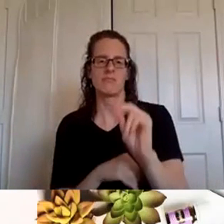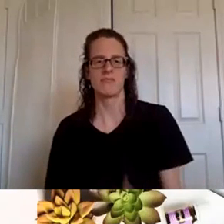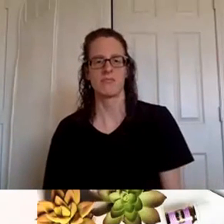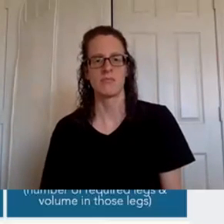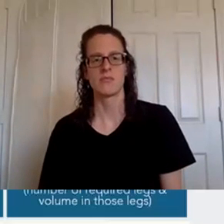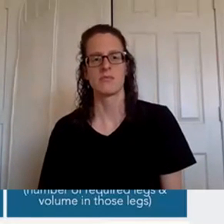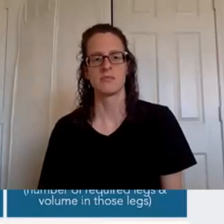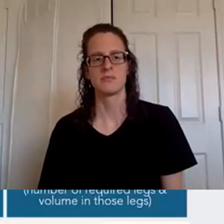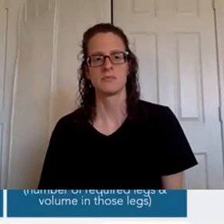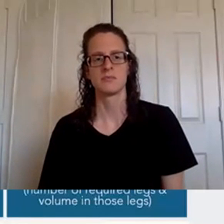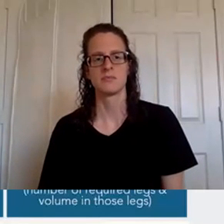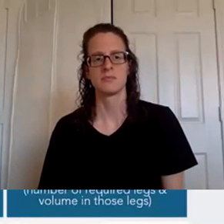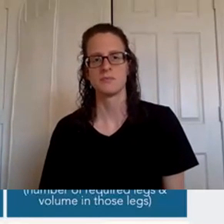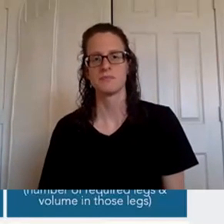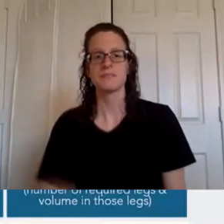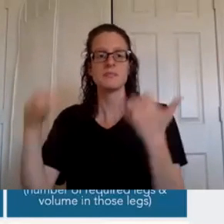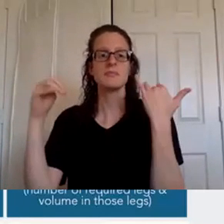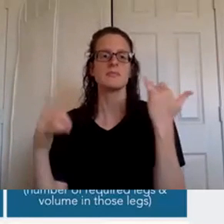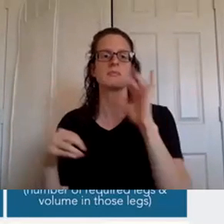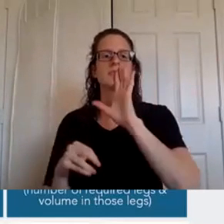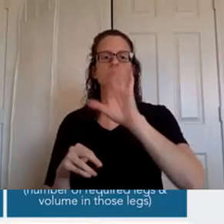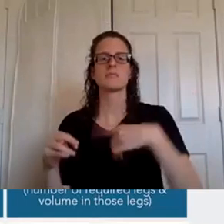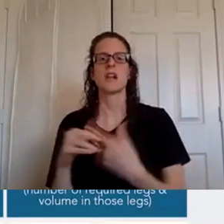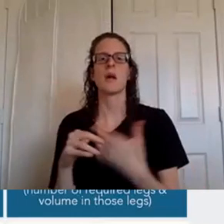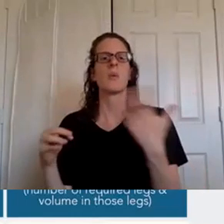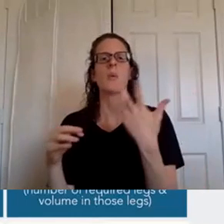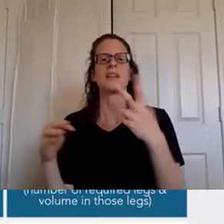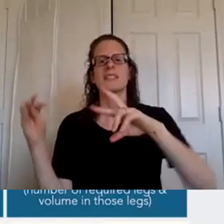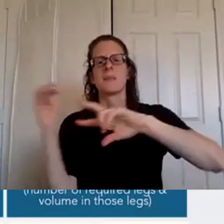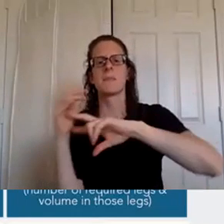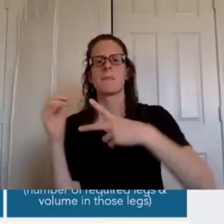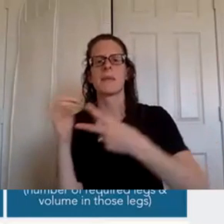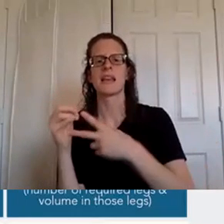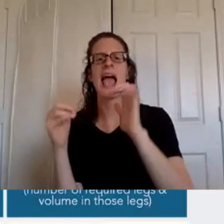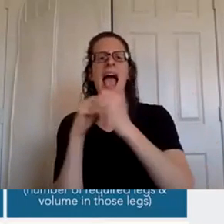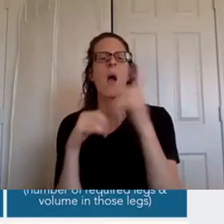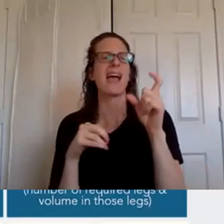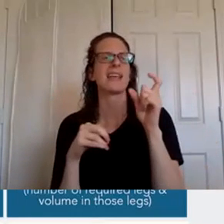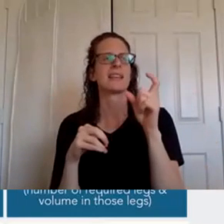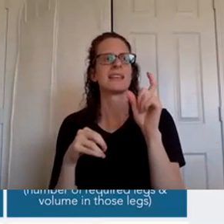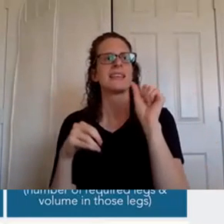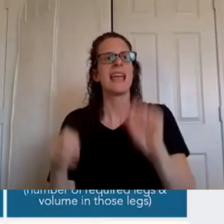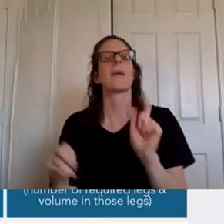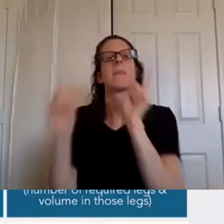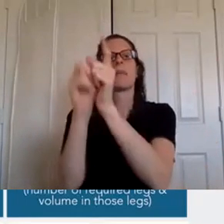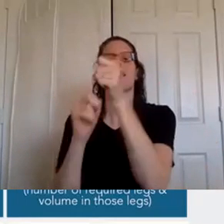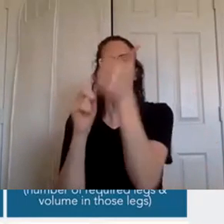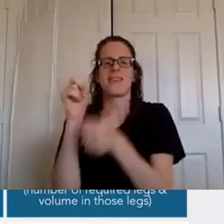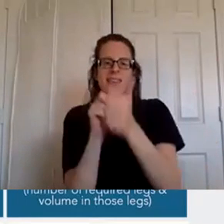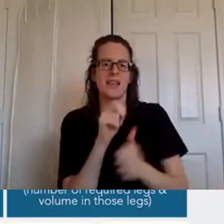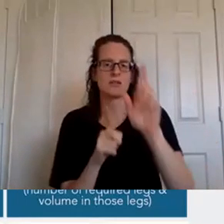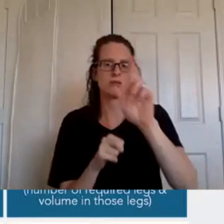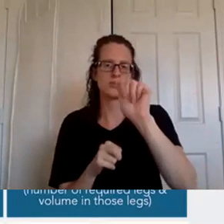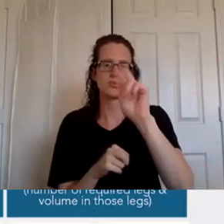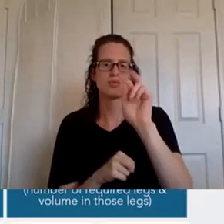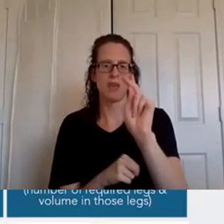um now let's talk about what it takes to get to each rank all right so um